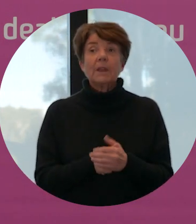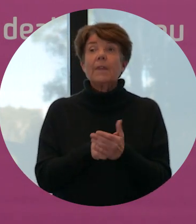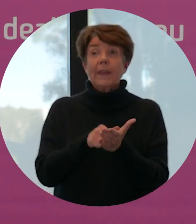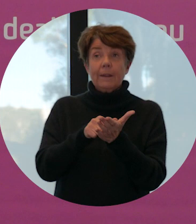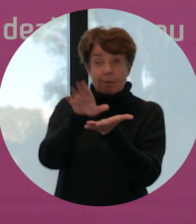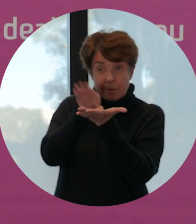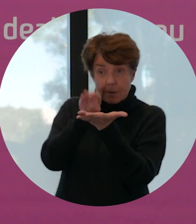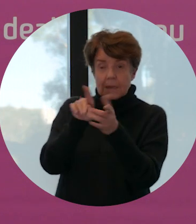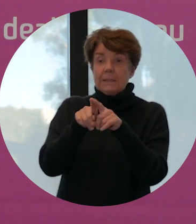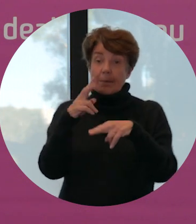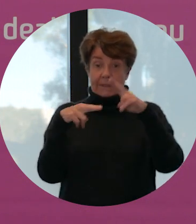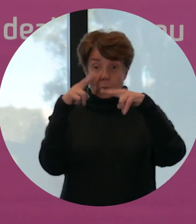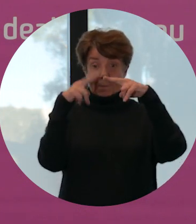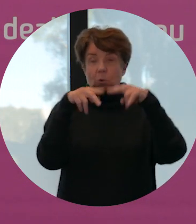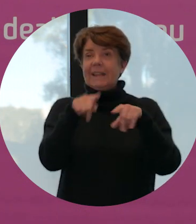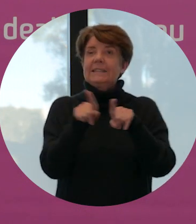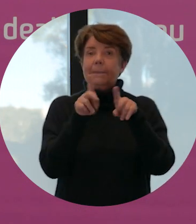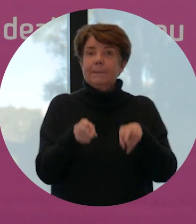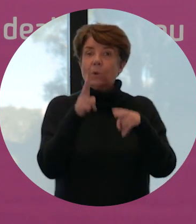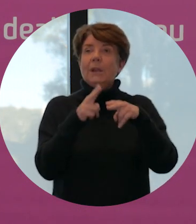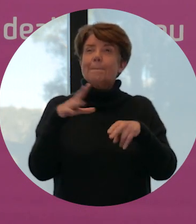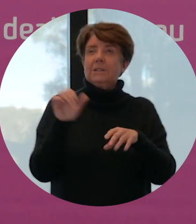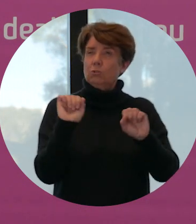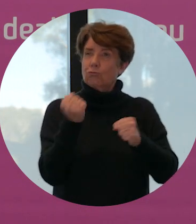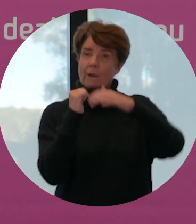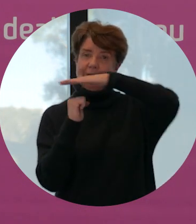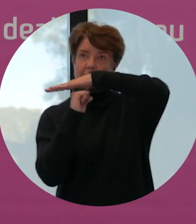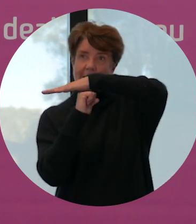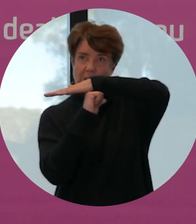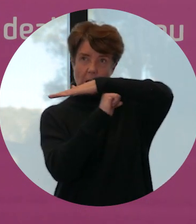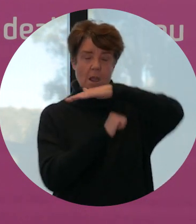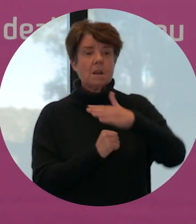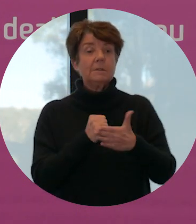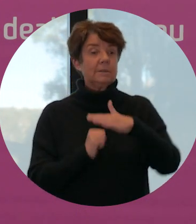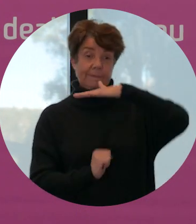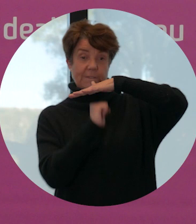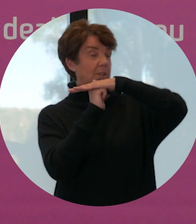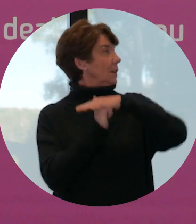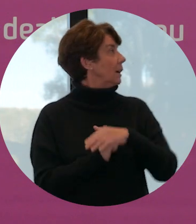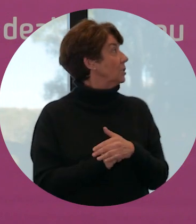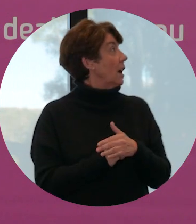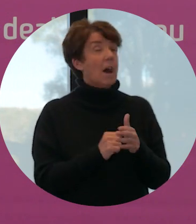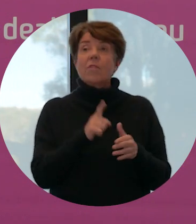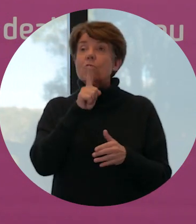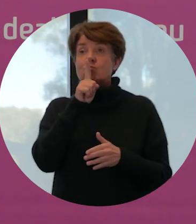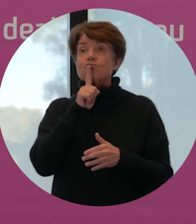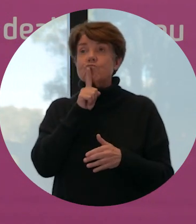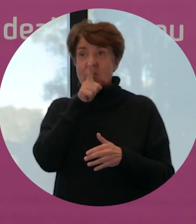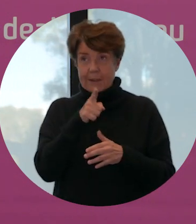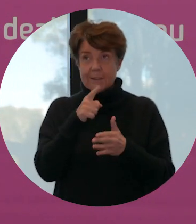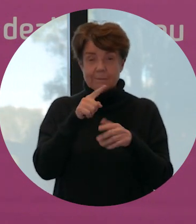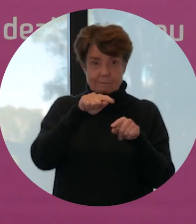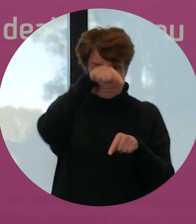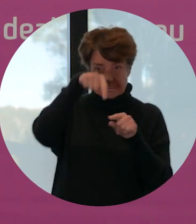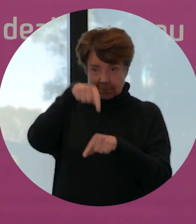is similar to constructing a building. It needs to have a solid foundation. So that foundation in this case are these red carbon chains. I spent the